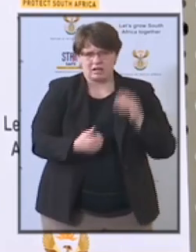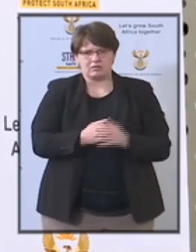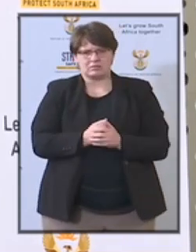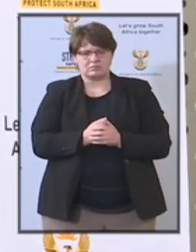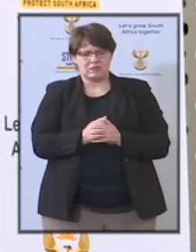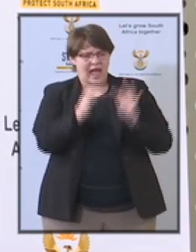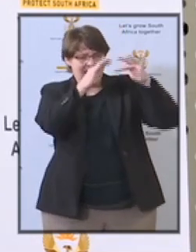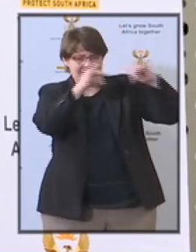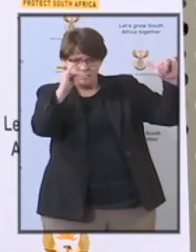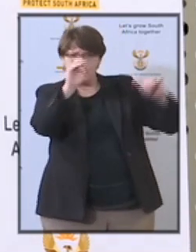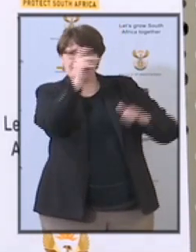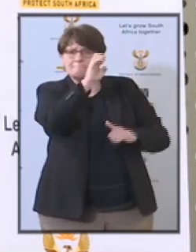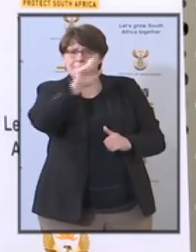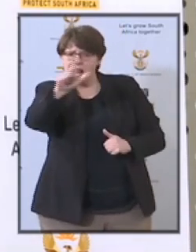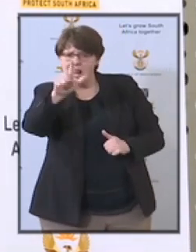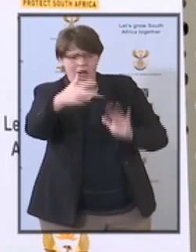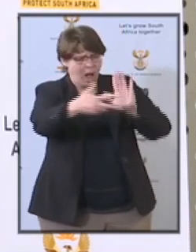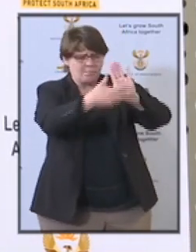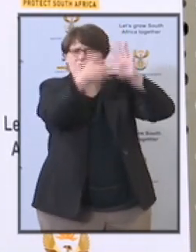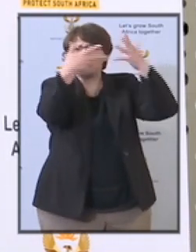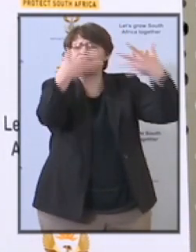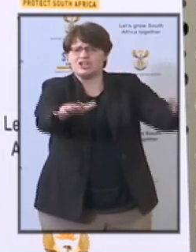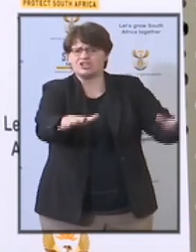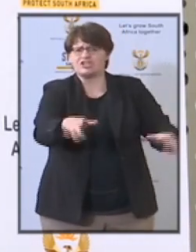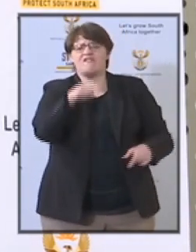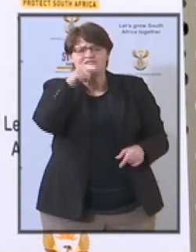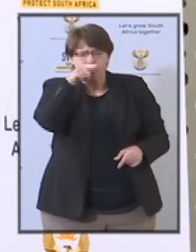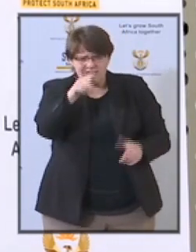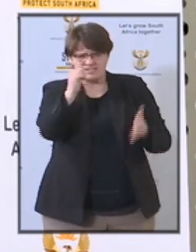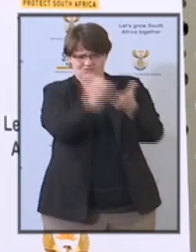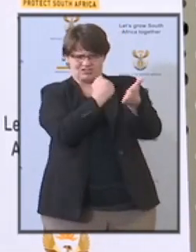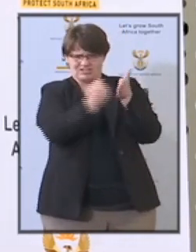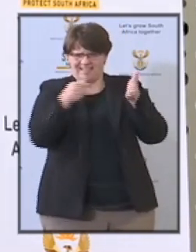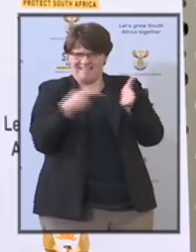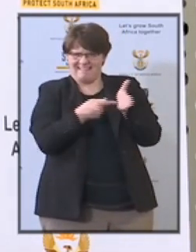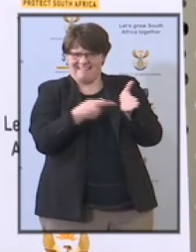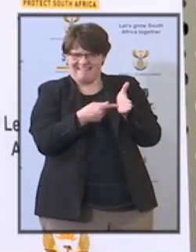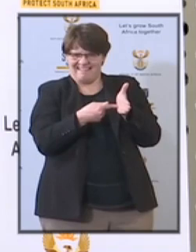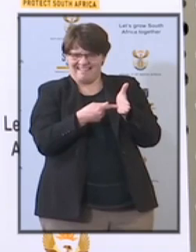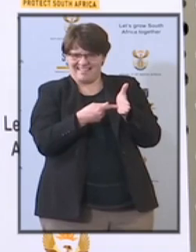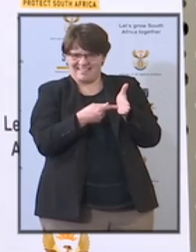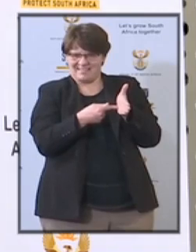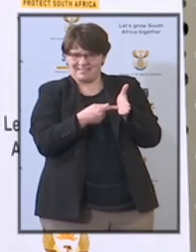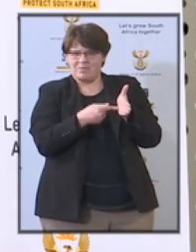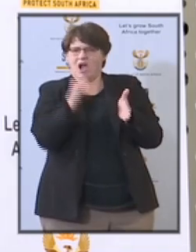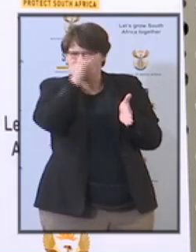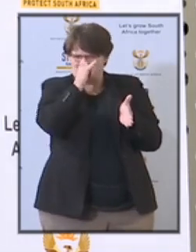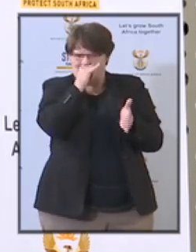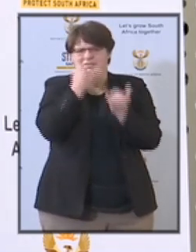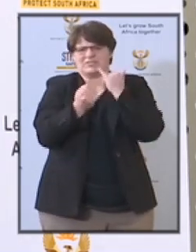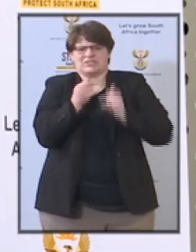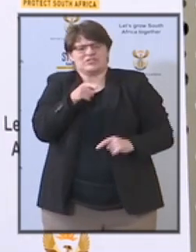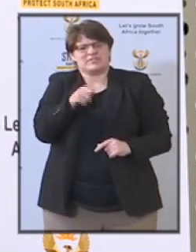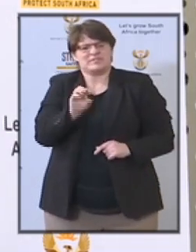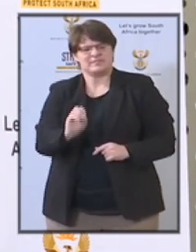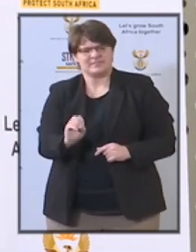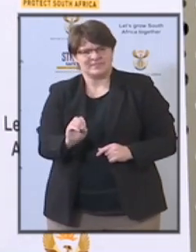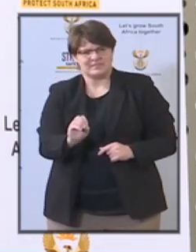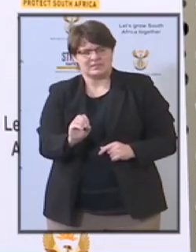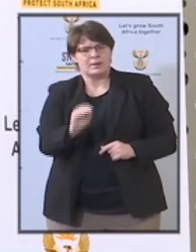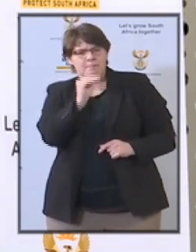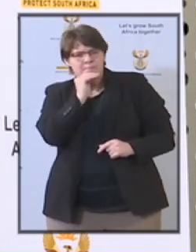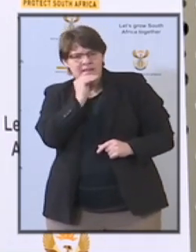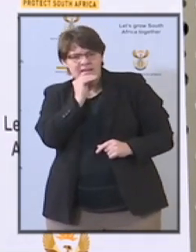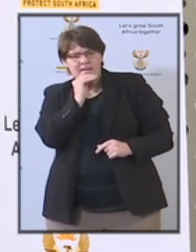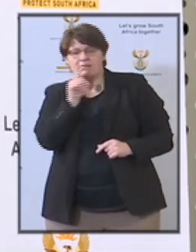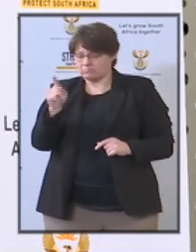that relates to the national sexual offenders register and that bill contain a provision that relates to